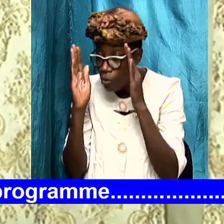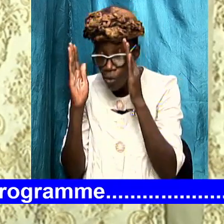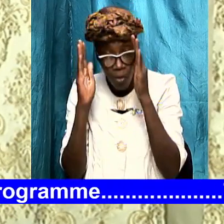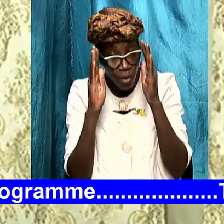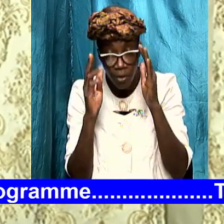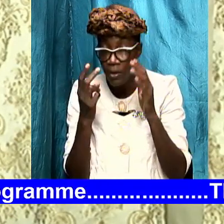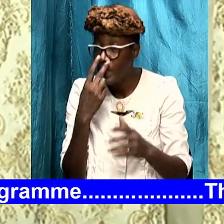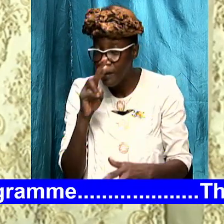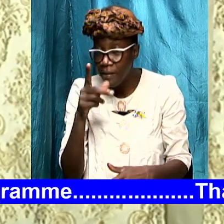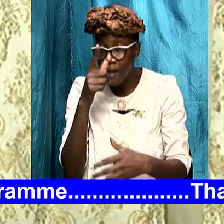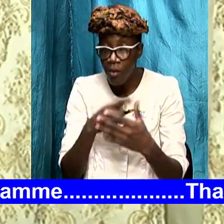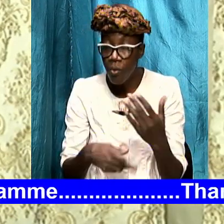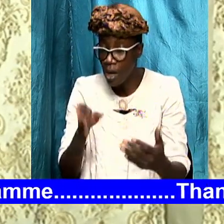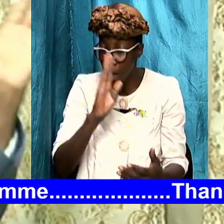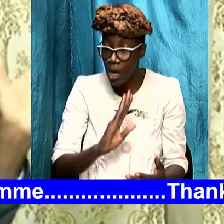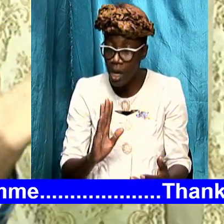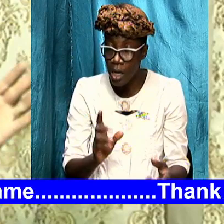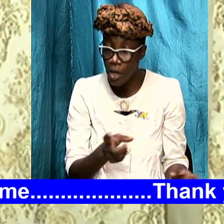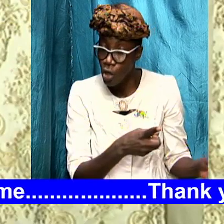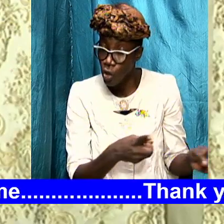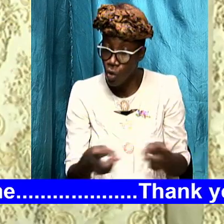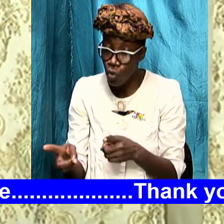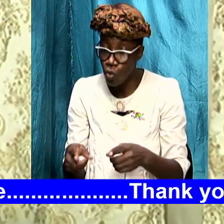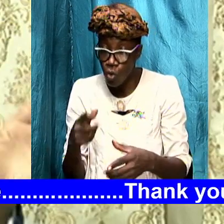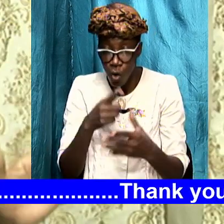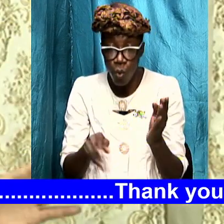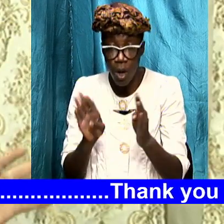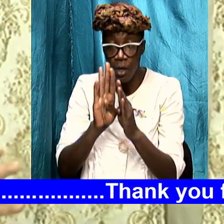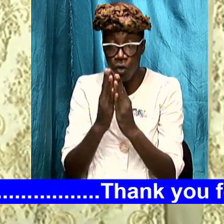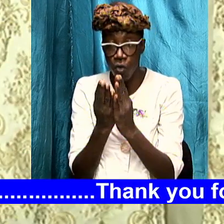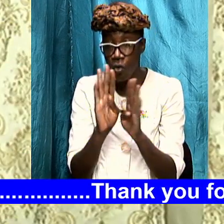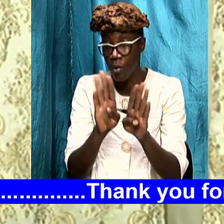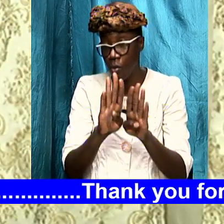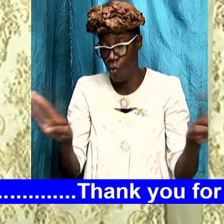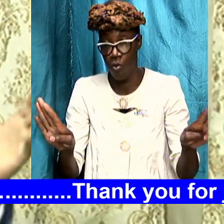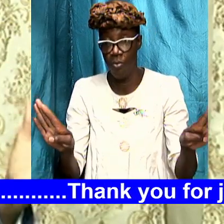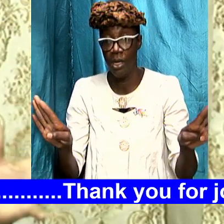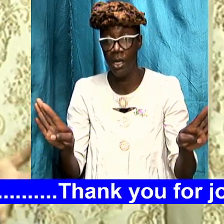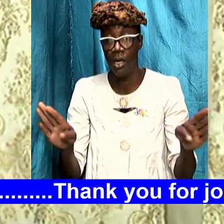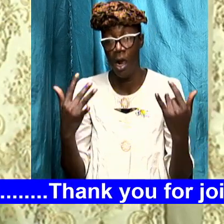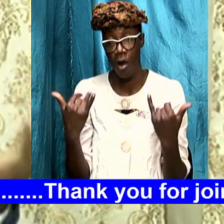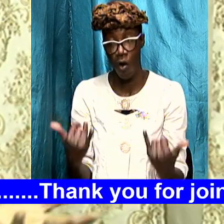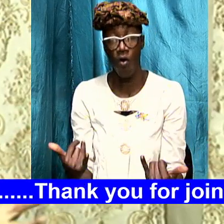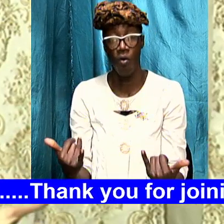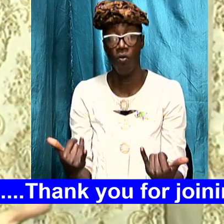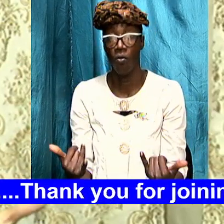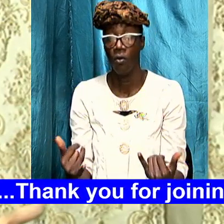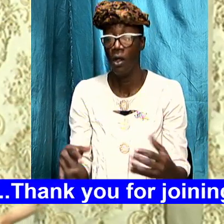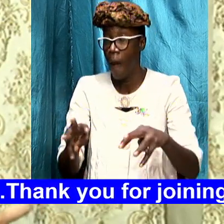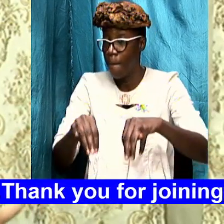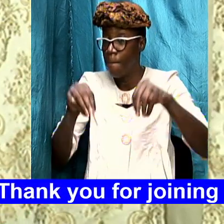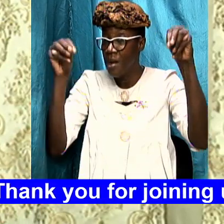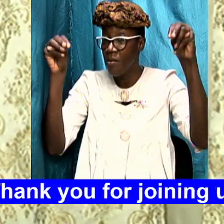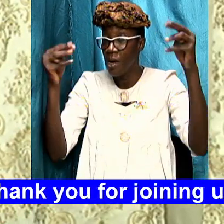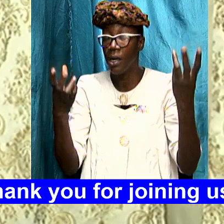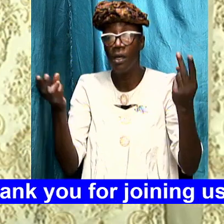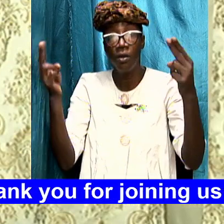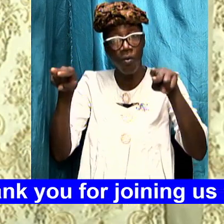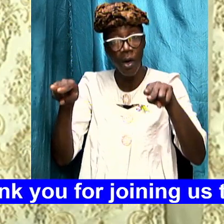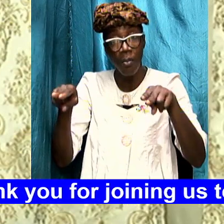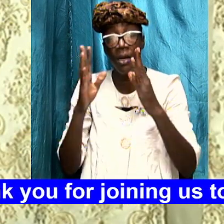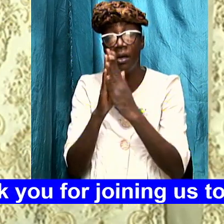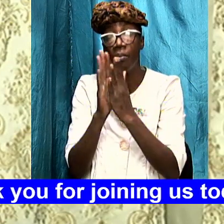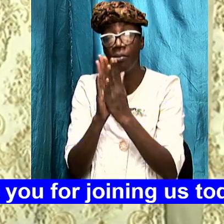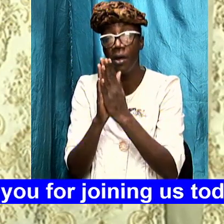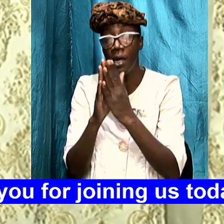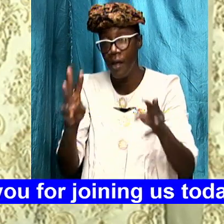what God is going to do which door he is going to open how he is going to do the thing this is a time for miraculous things to happen and we pray